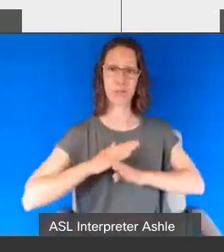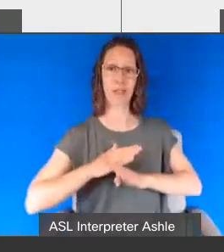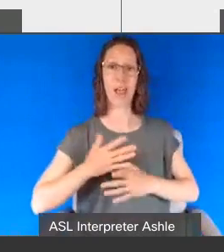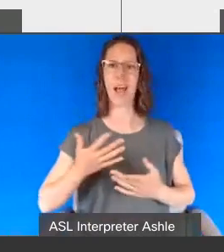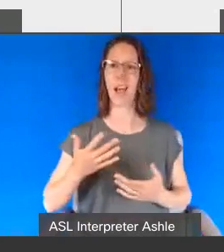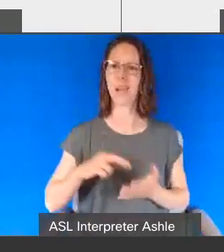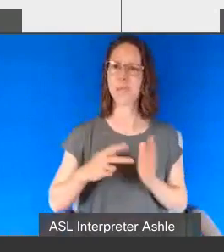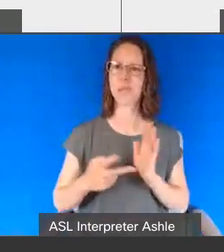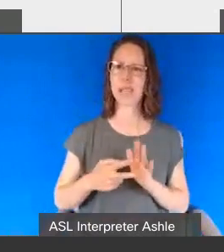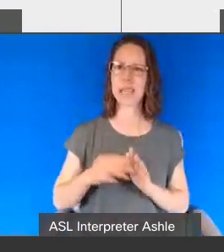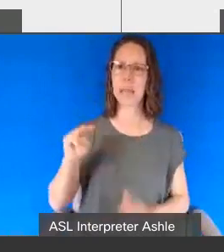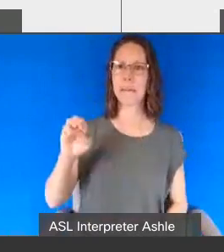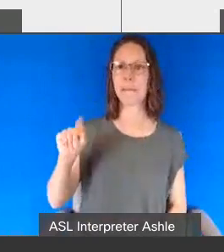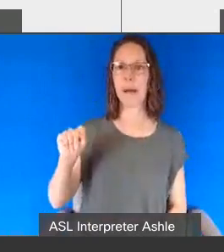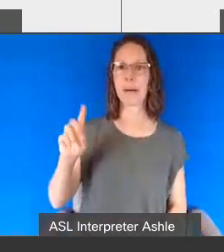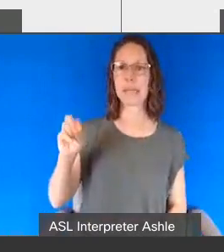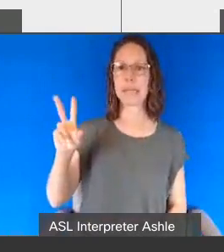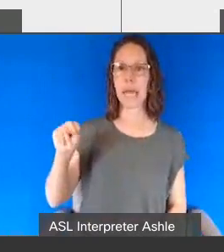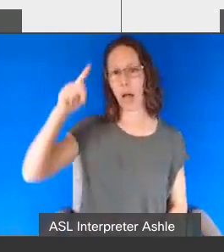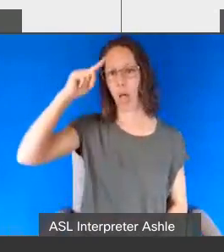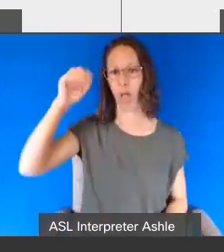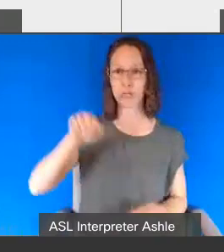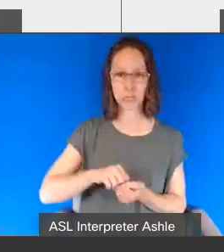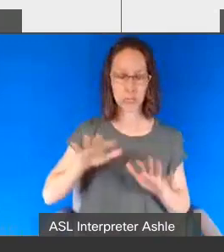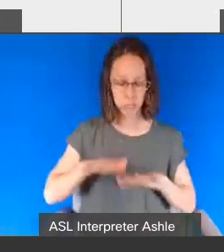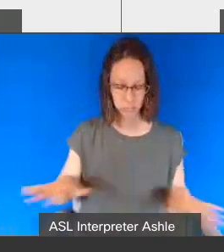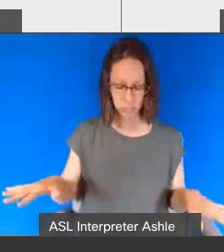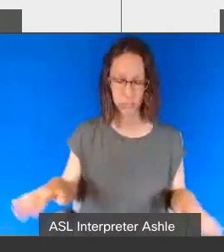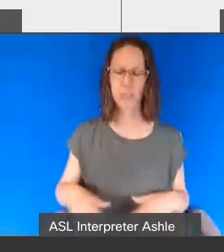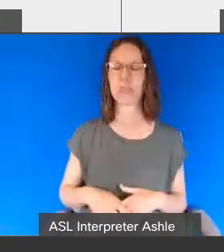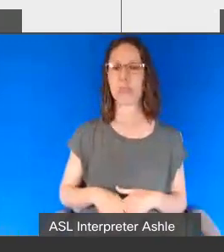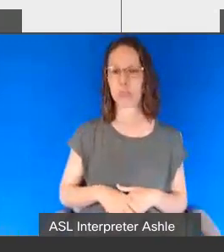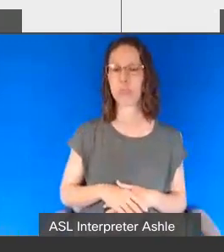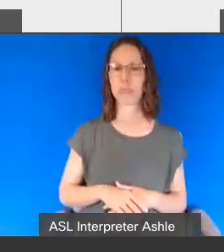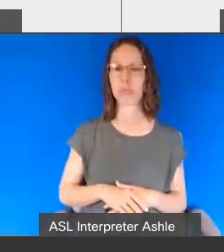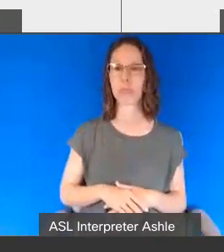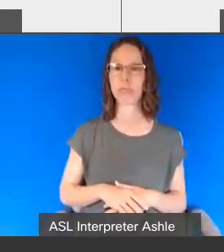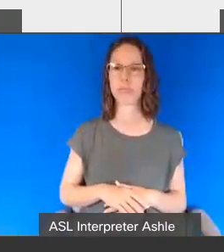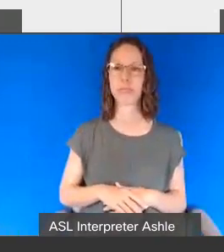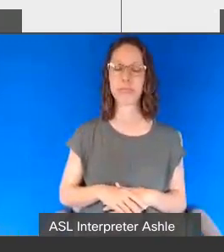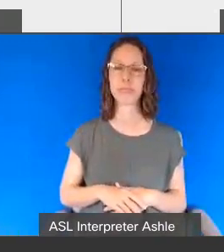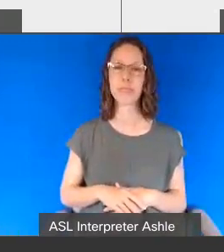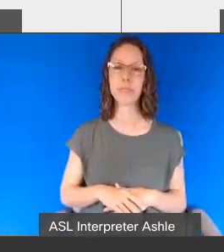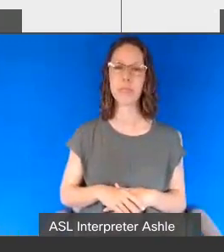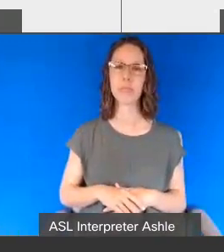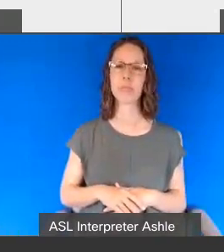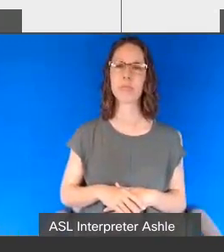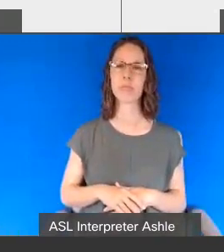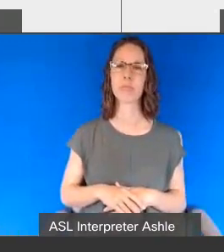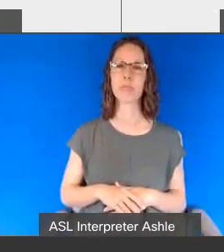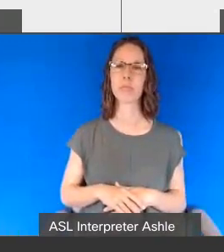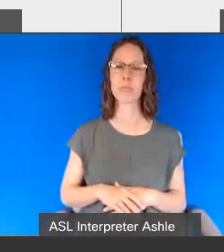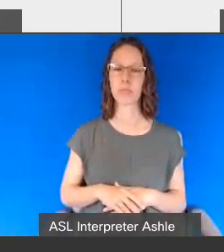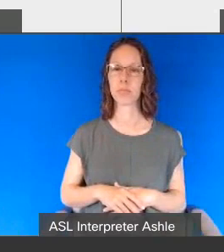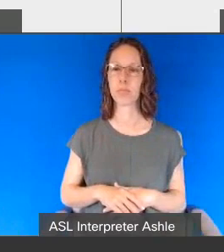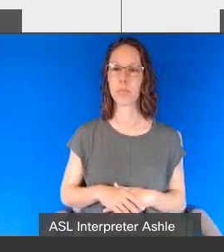often lead to a meltdown uh we then talk about the fact that there is you know autism and criminality there